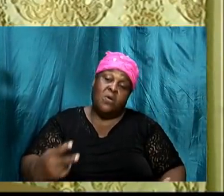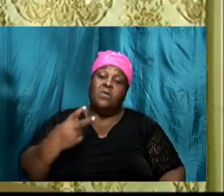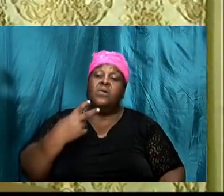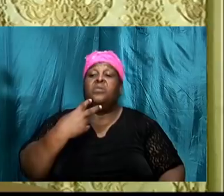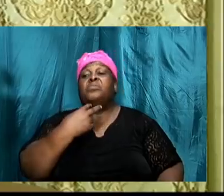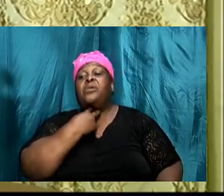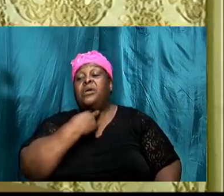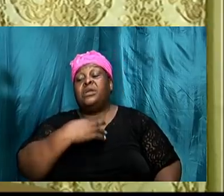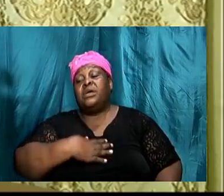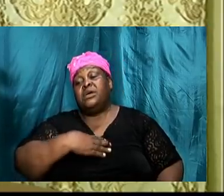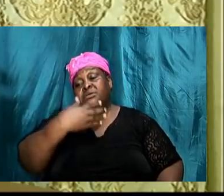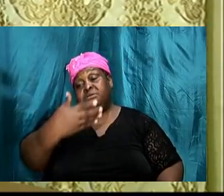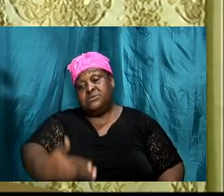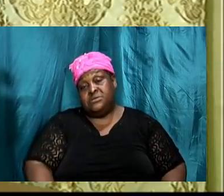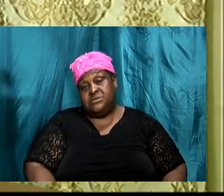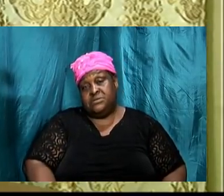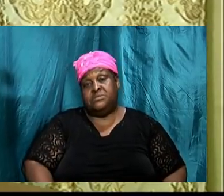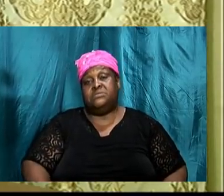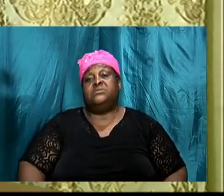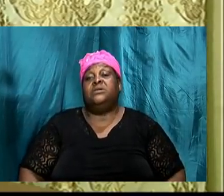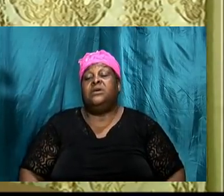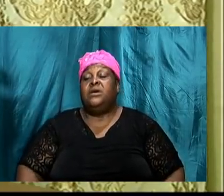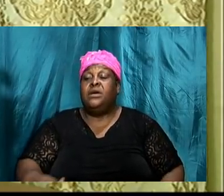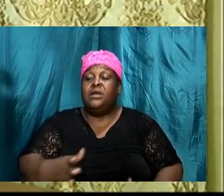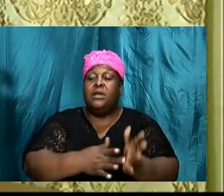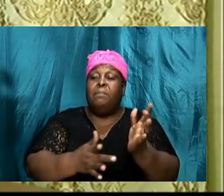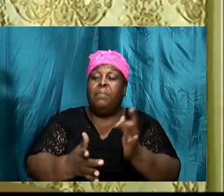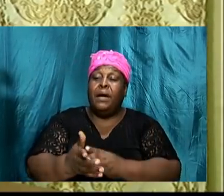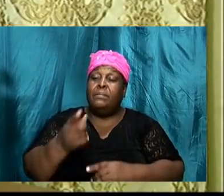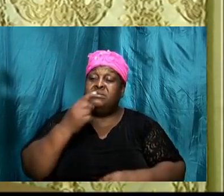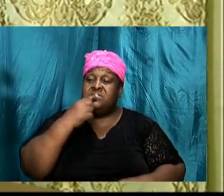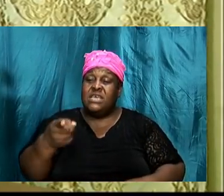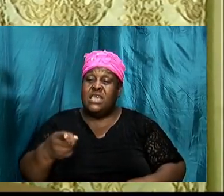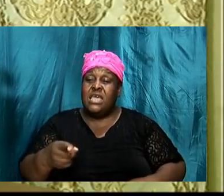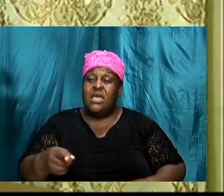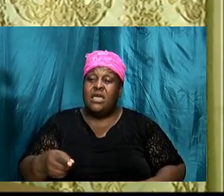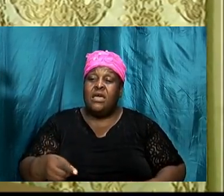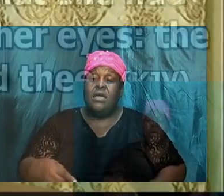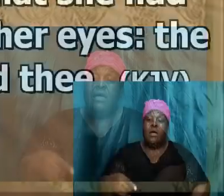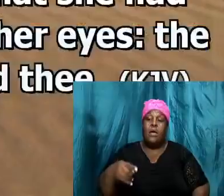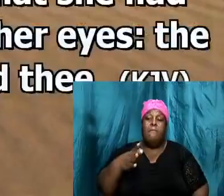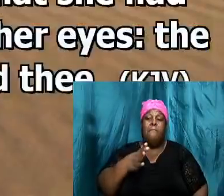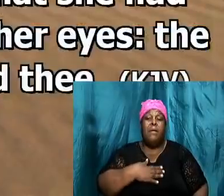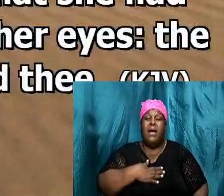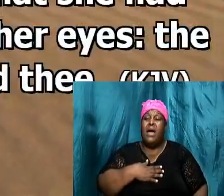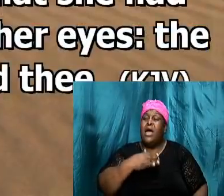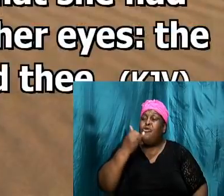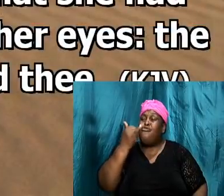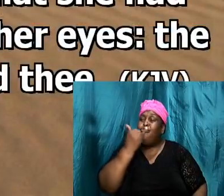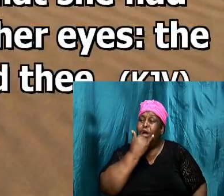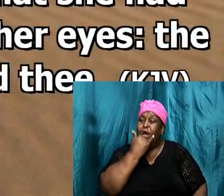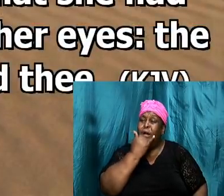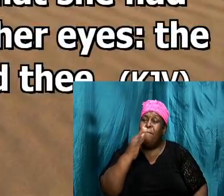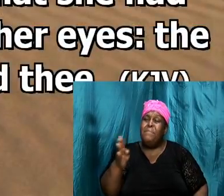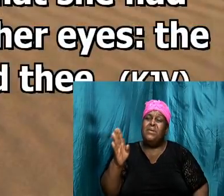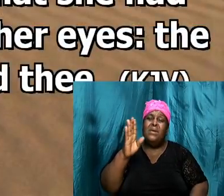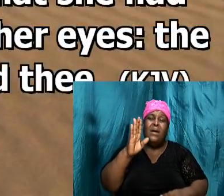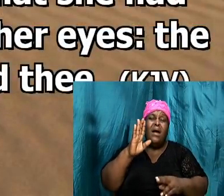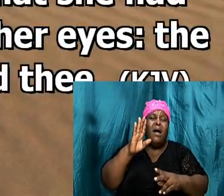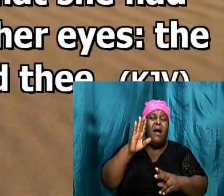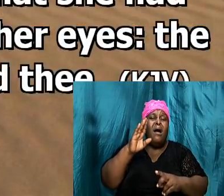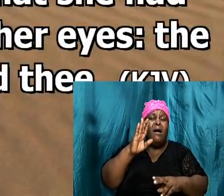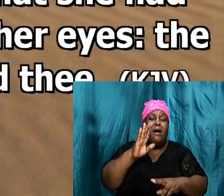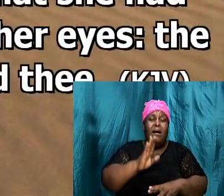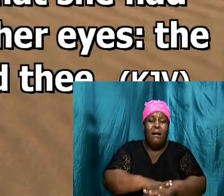and the Bible says my wrong be upon thee this was his